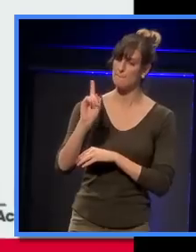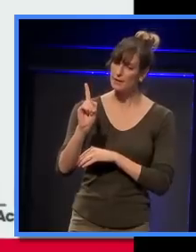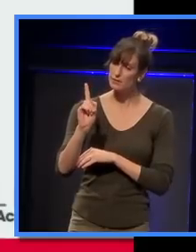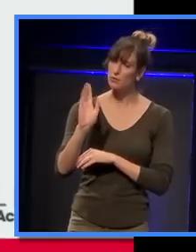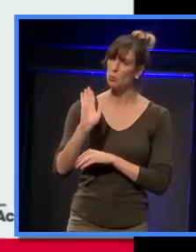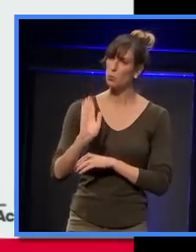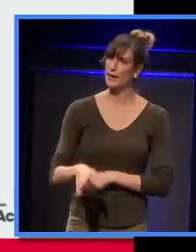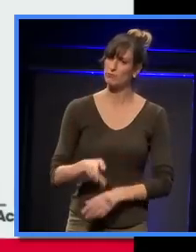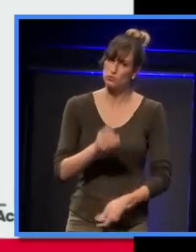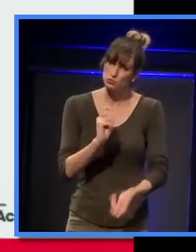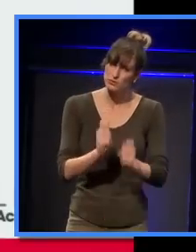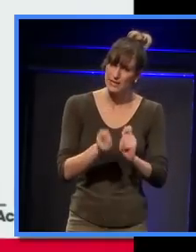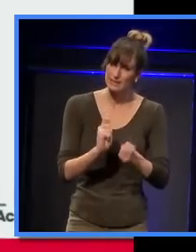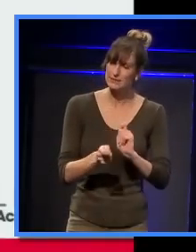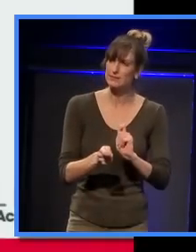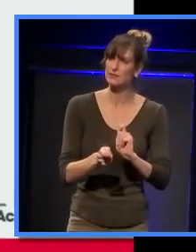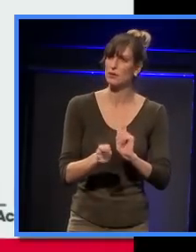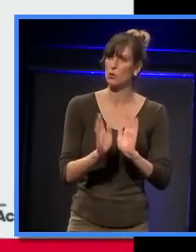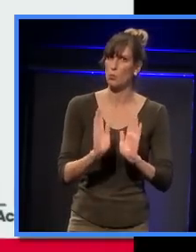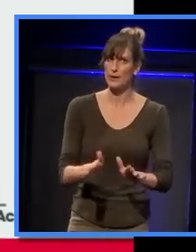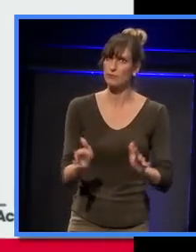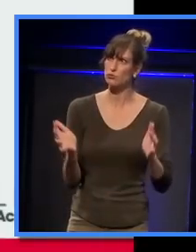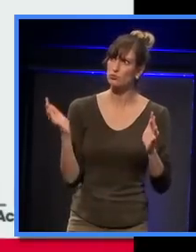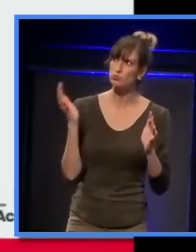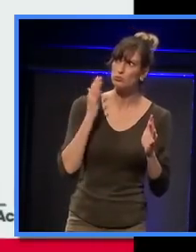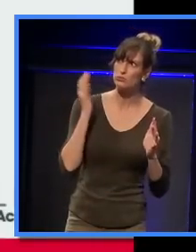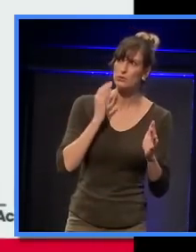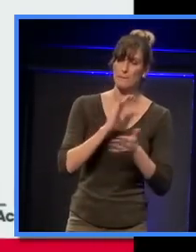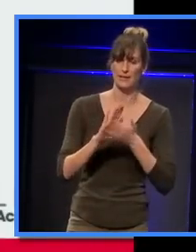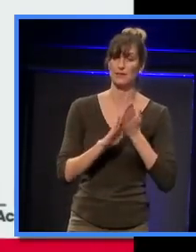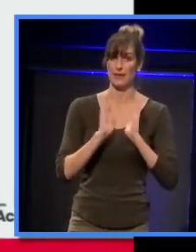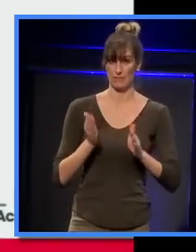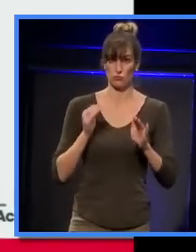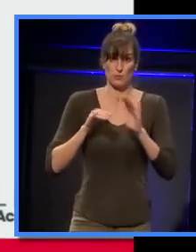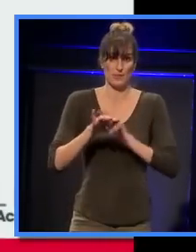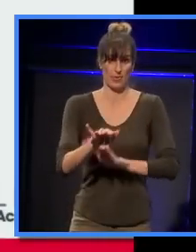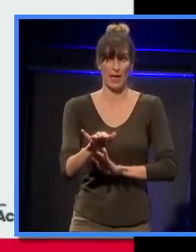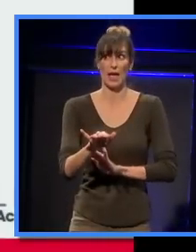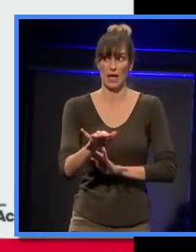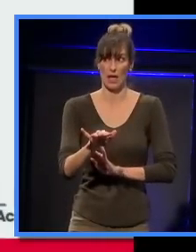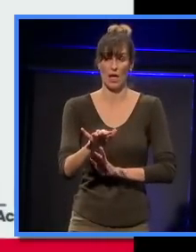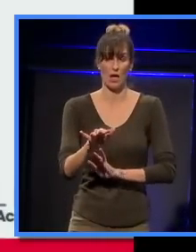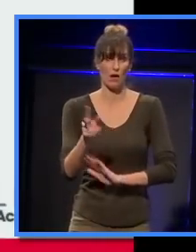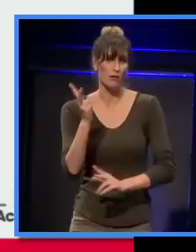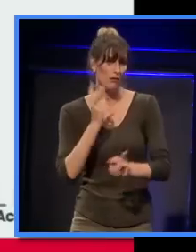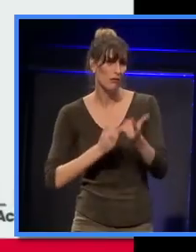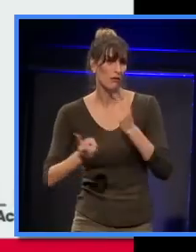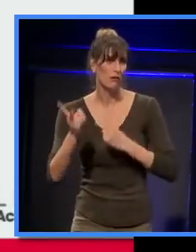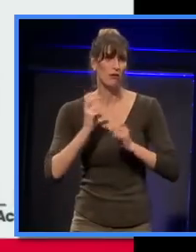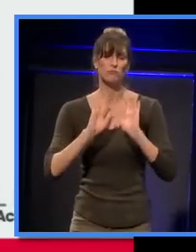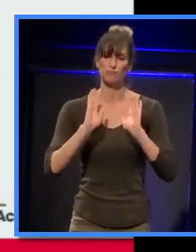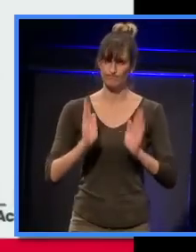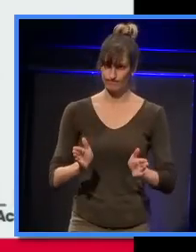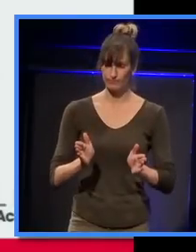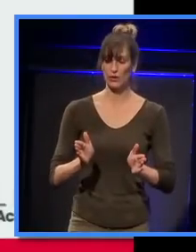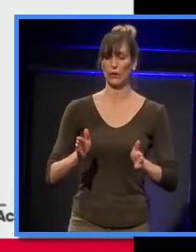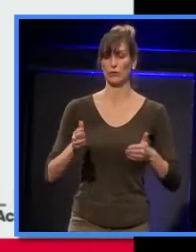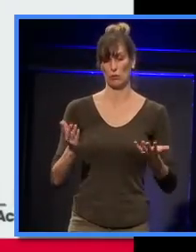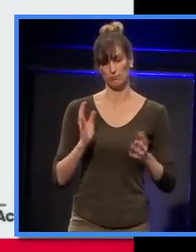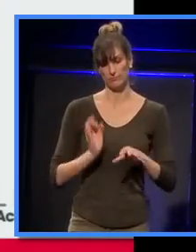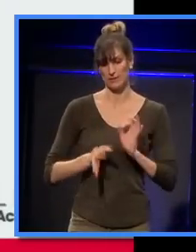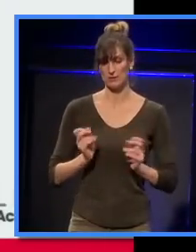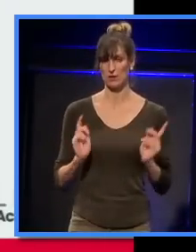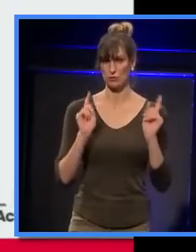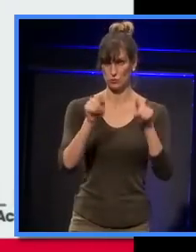testing, includes listening, and we have to be there as well as test, and we have to be there and listen. So, we decided to go.